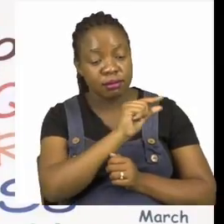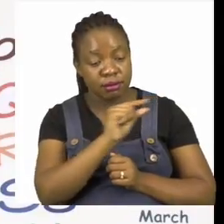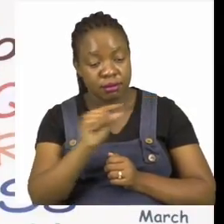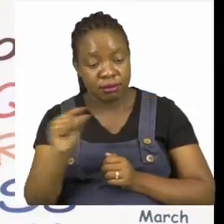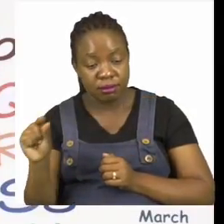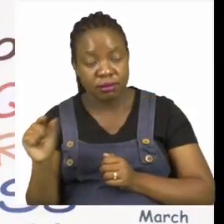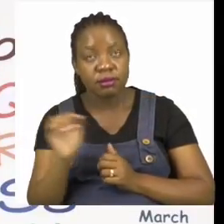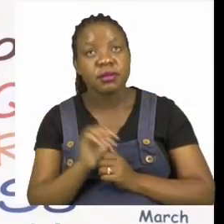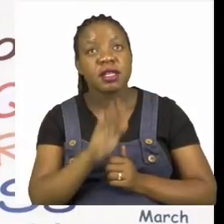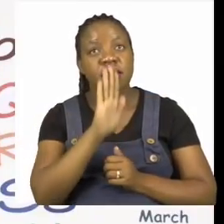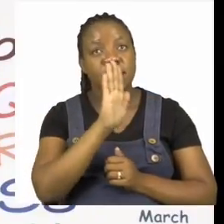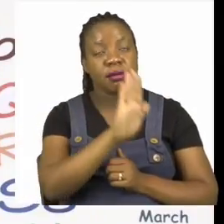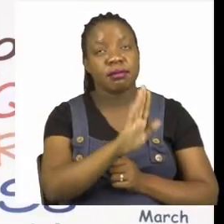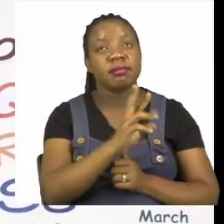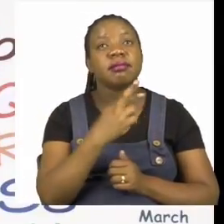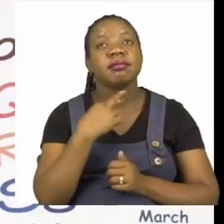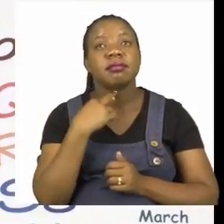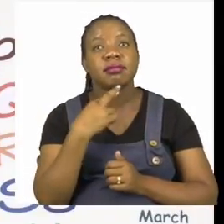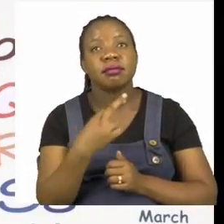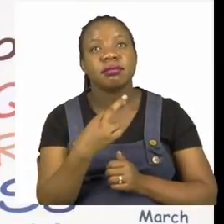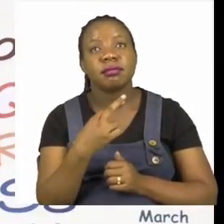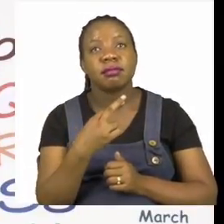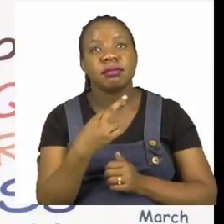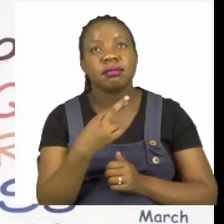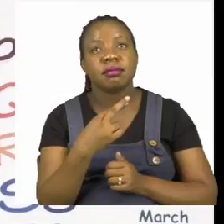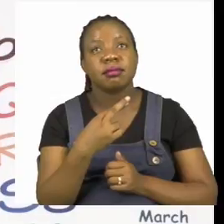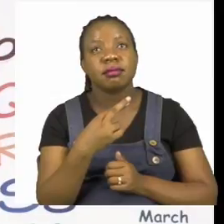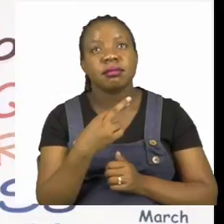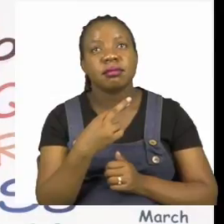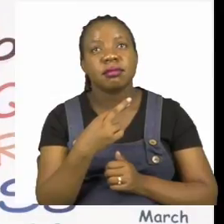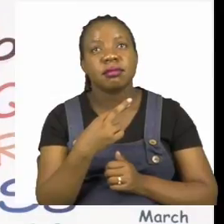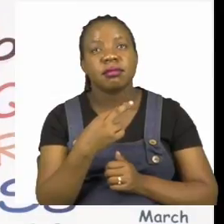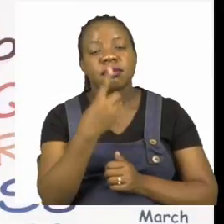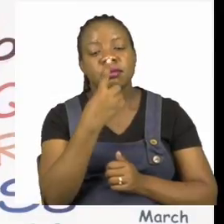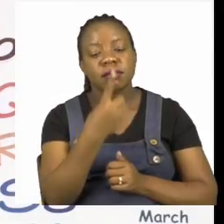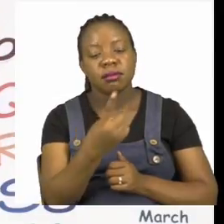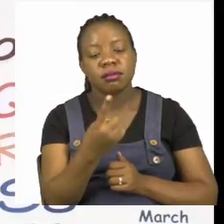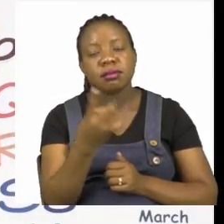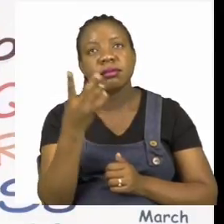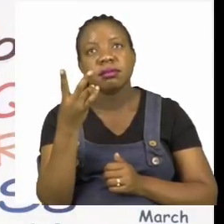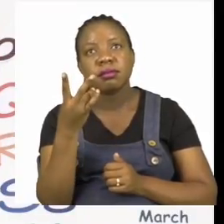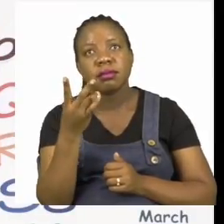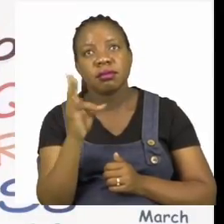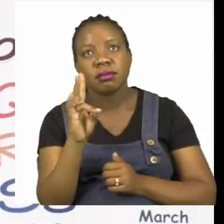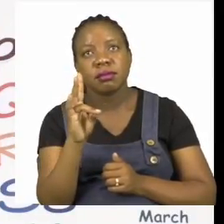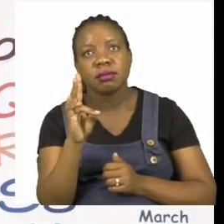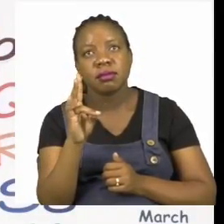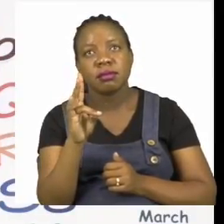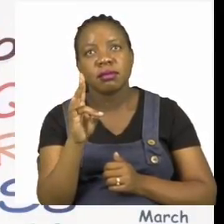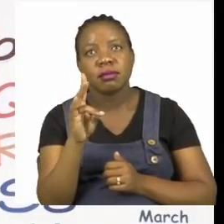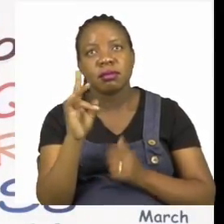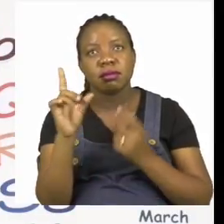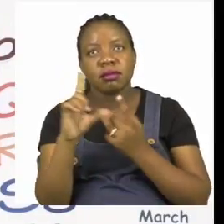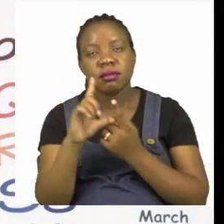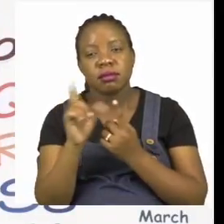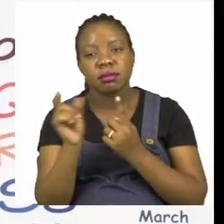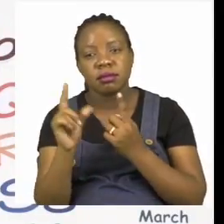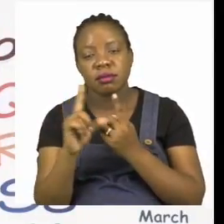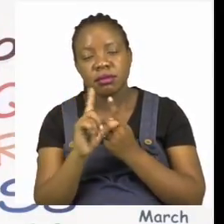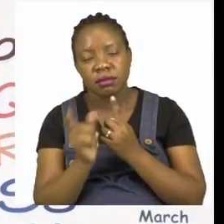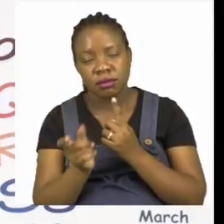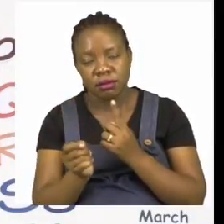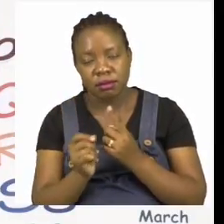are then we put our answer 17 leaves left.